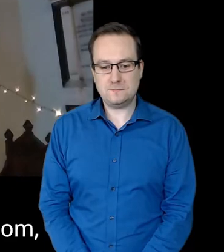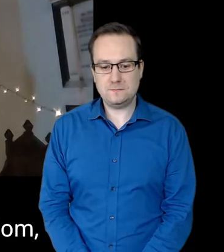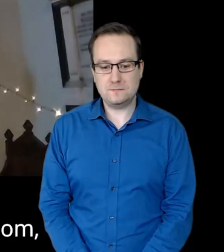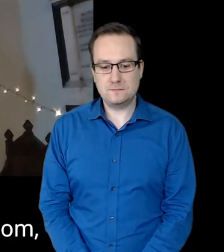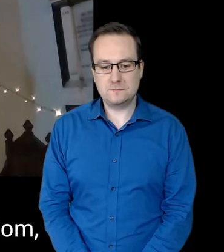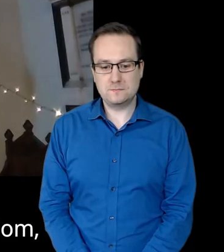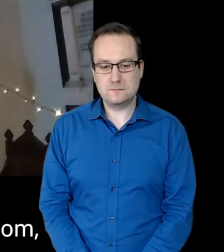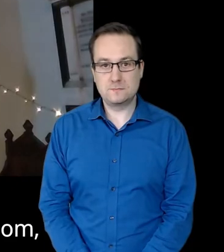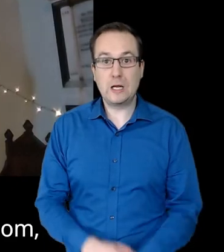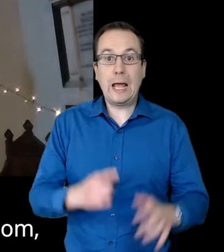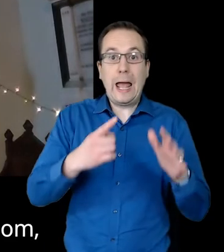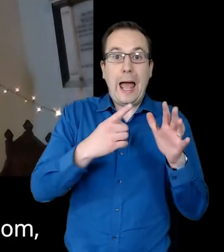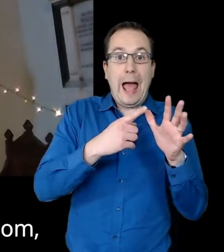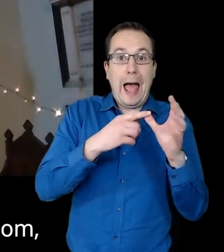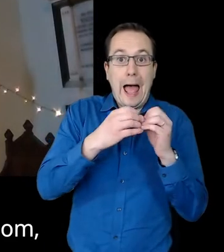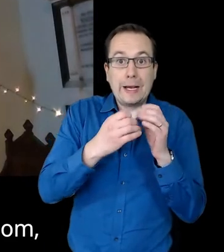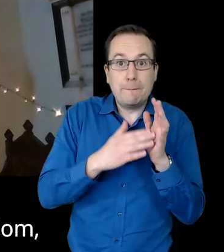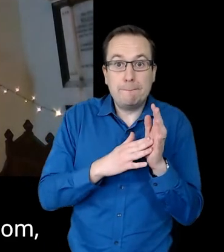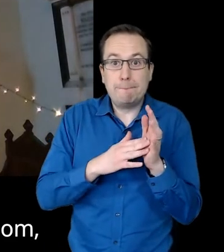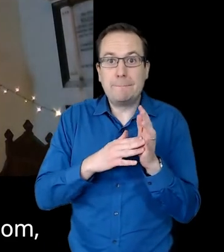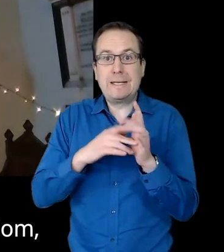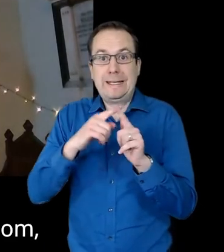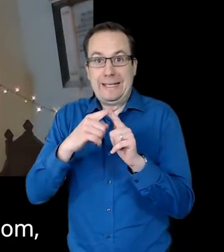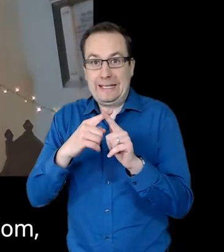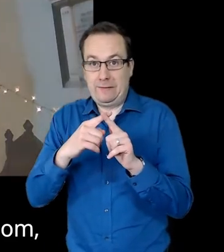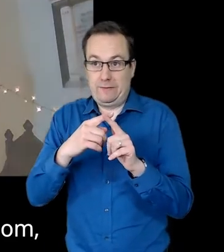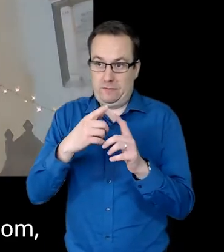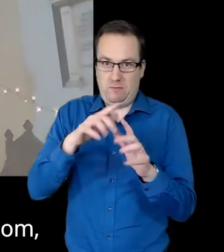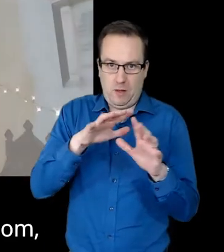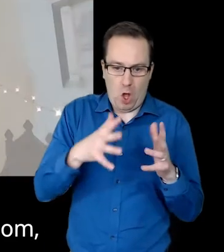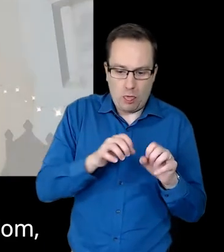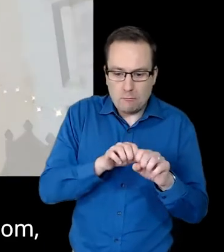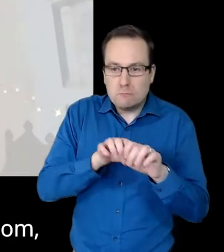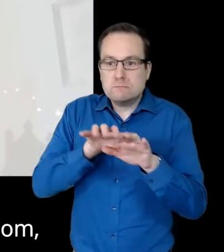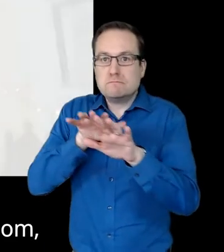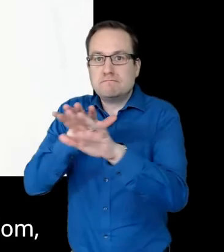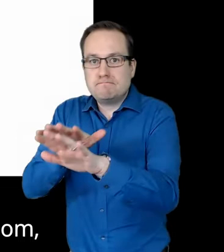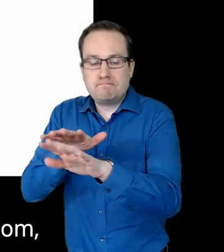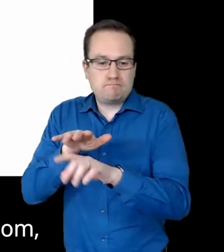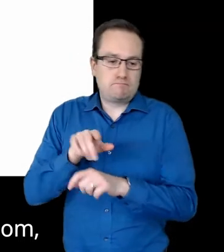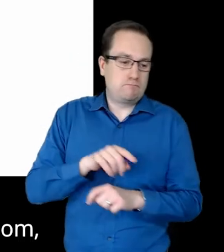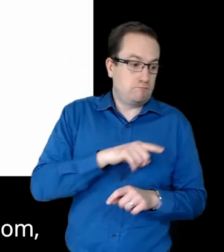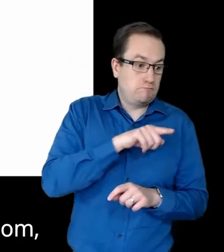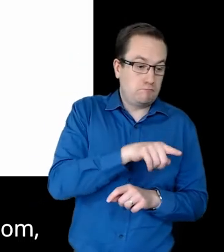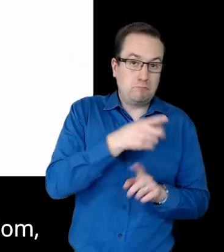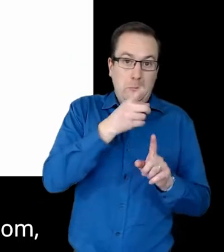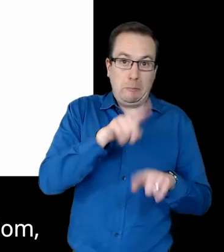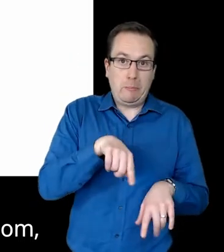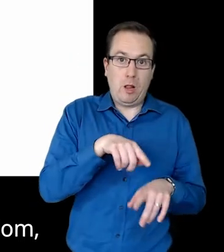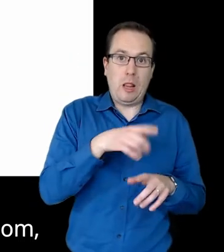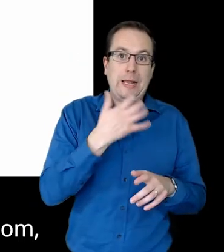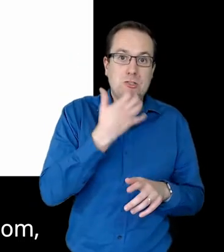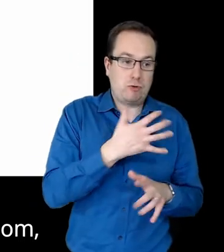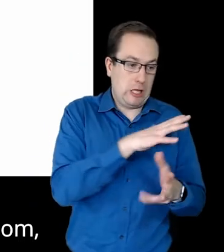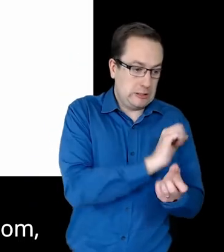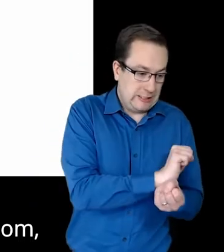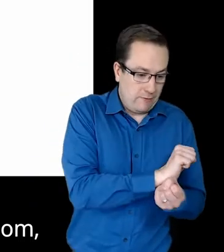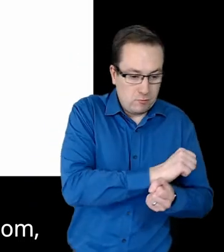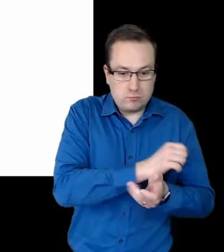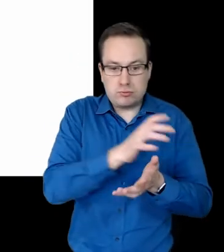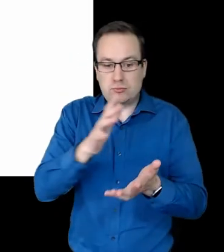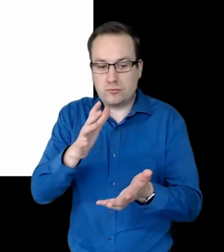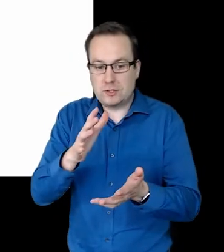As Adam and Eve came out of the earth. As the people of Israel came out of slavery into freedom.